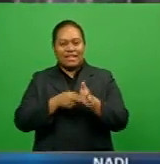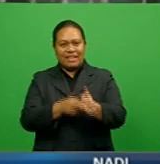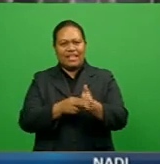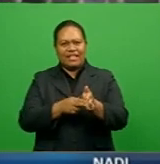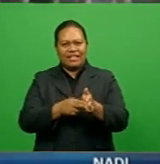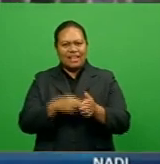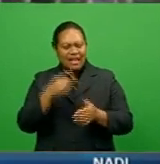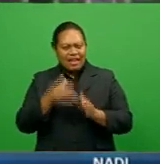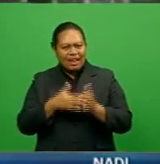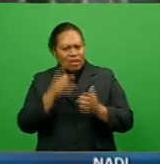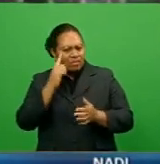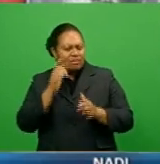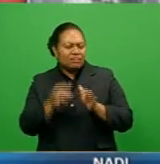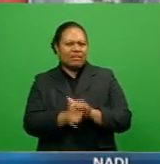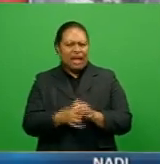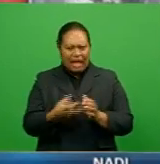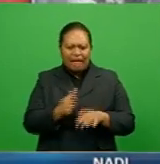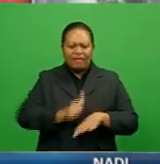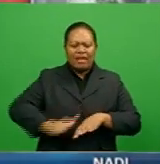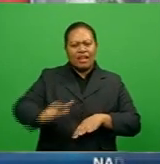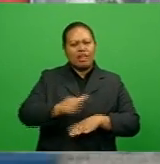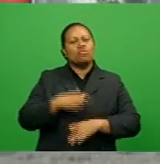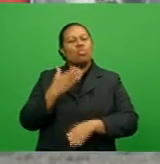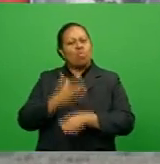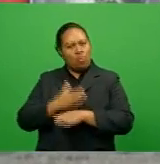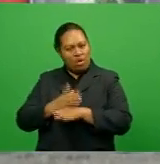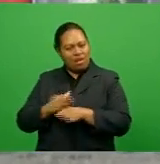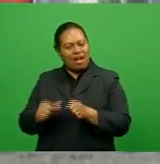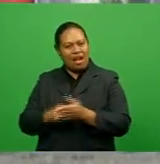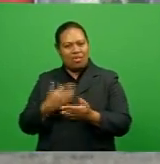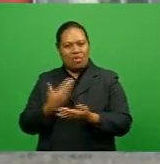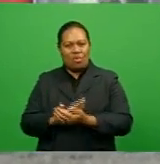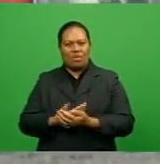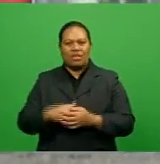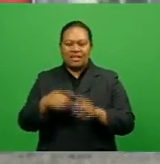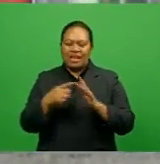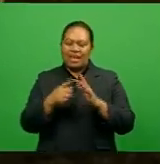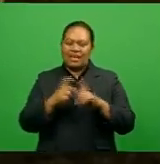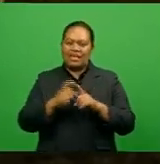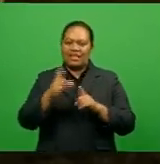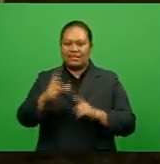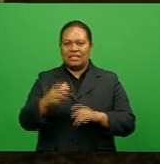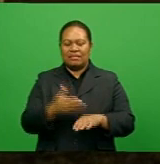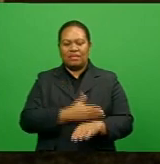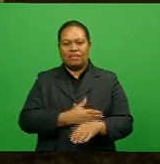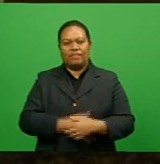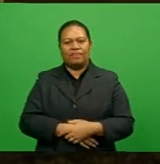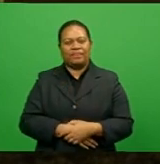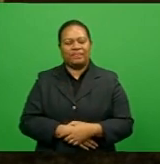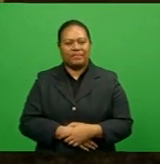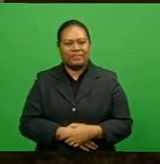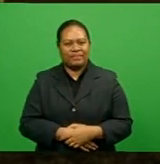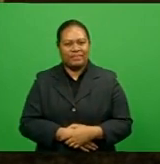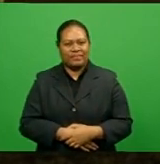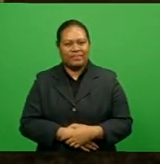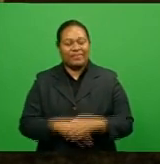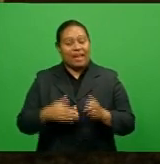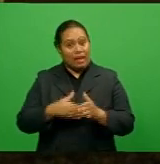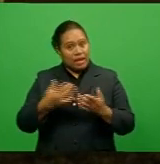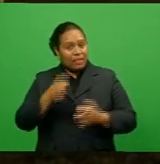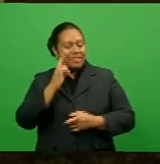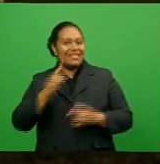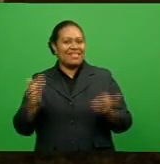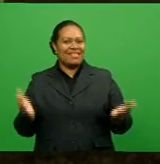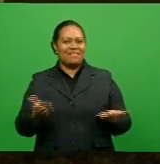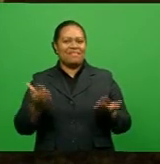identified a number of areas they have to work on ahead of the IDC in Suva. So far, the players are